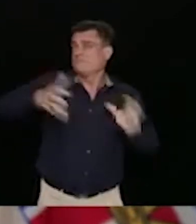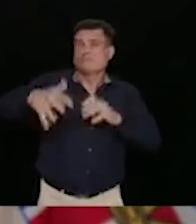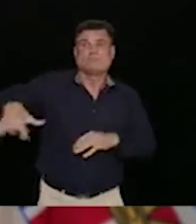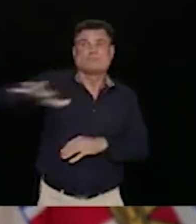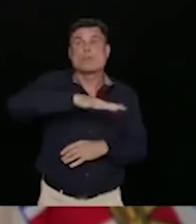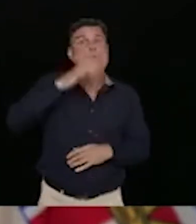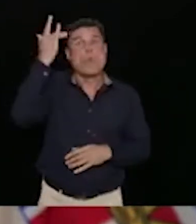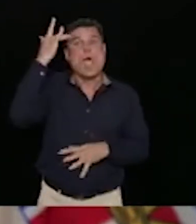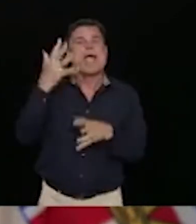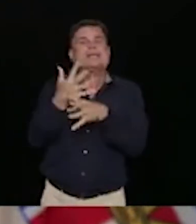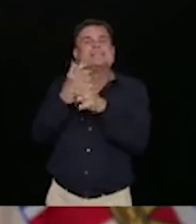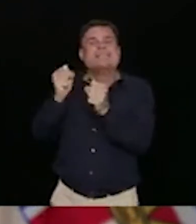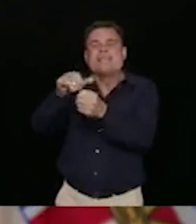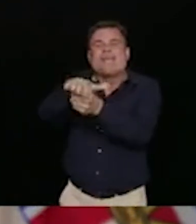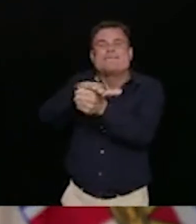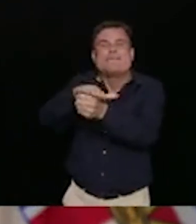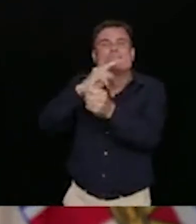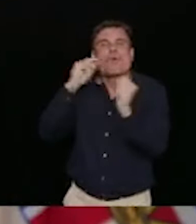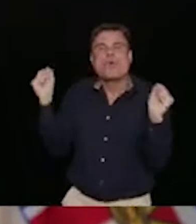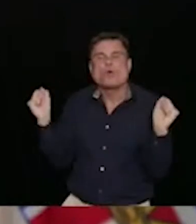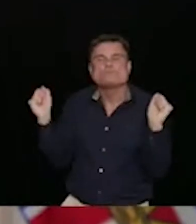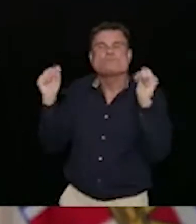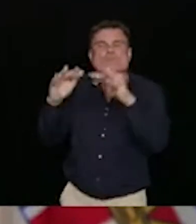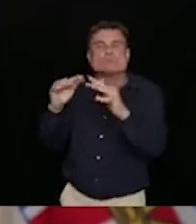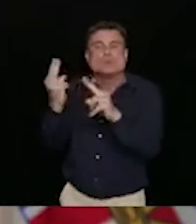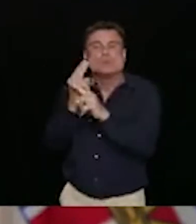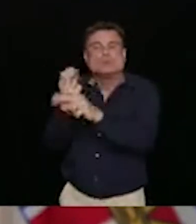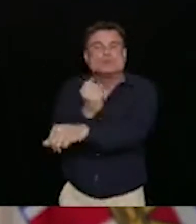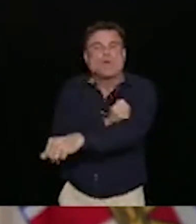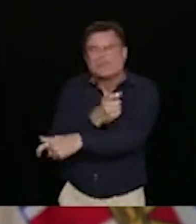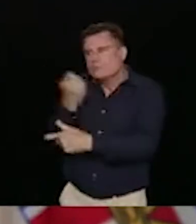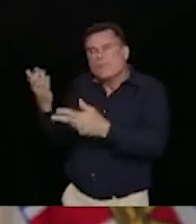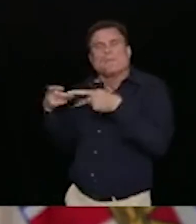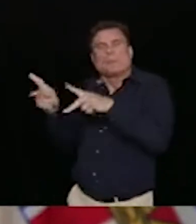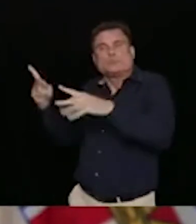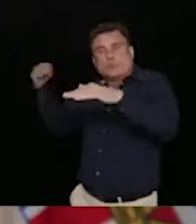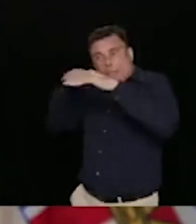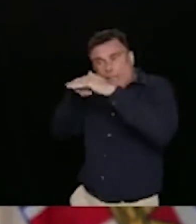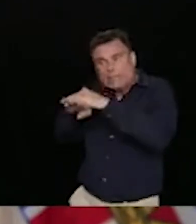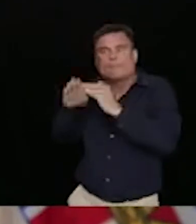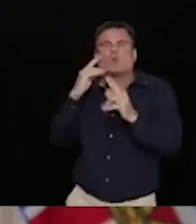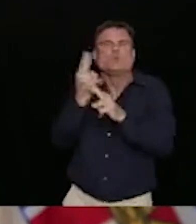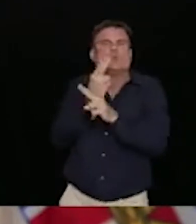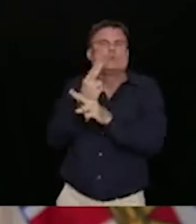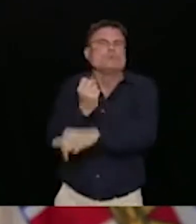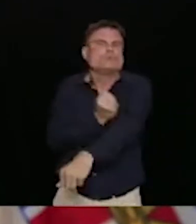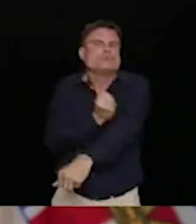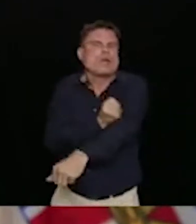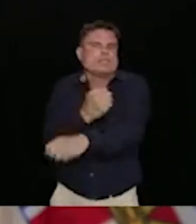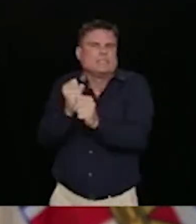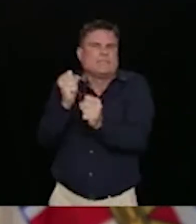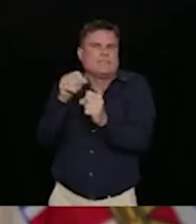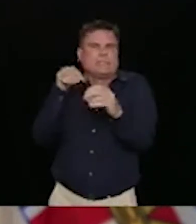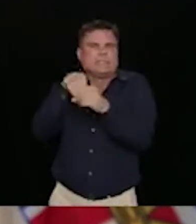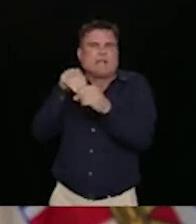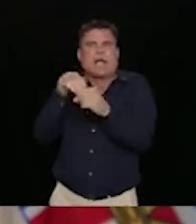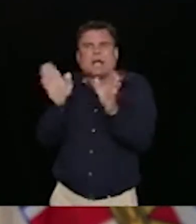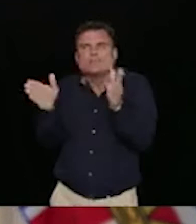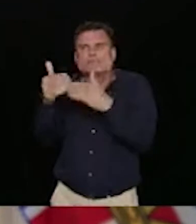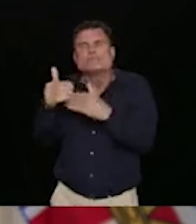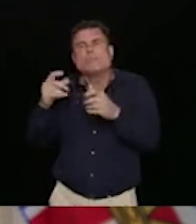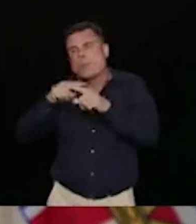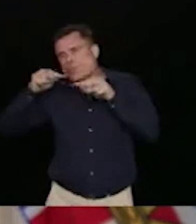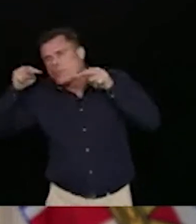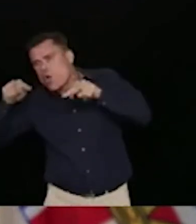accessible. And those things that we have had to help keep us safe have not always been there. We need